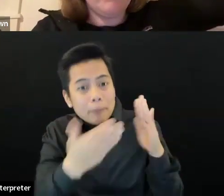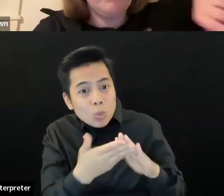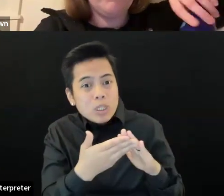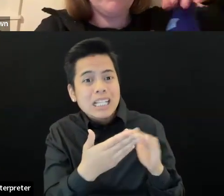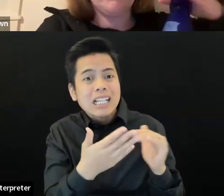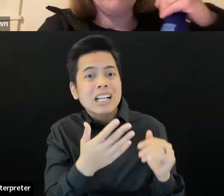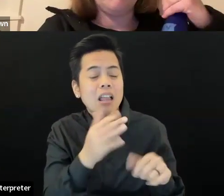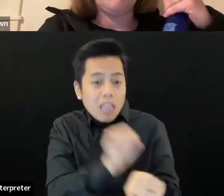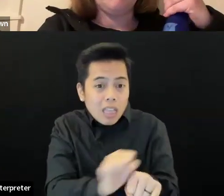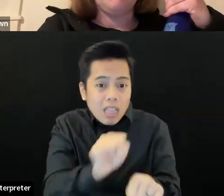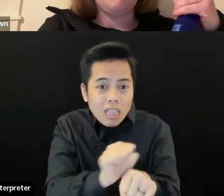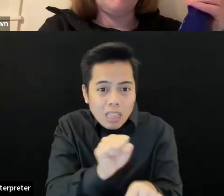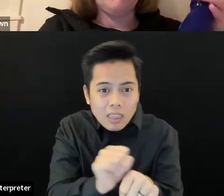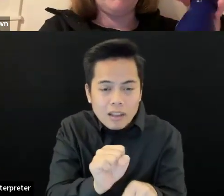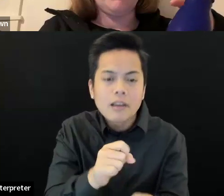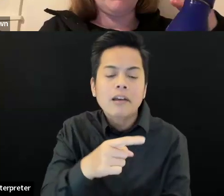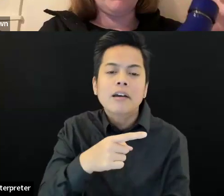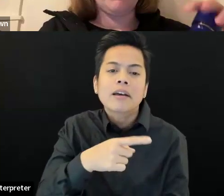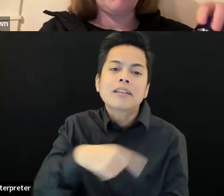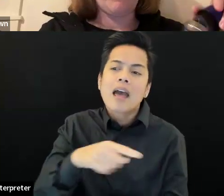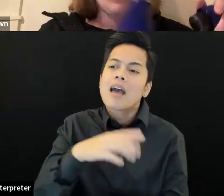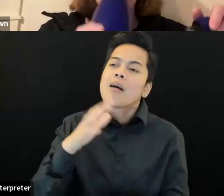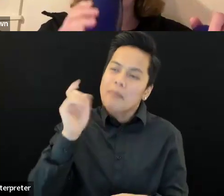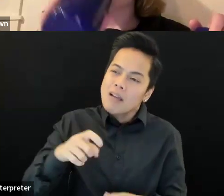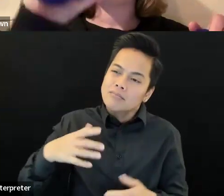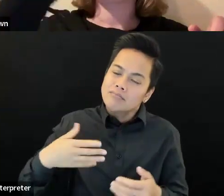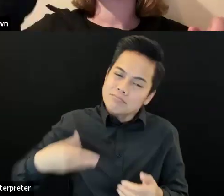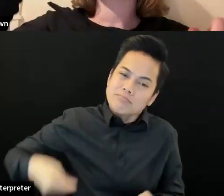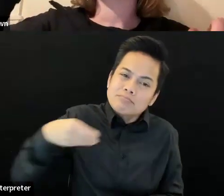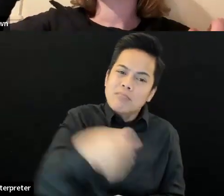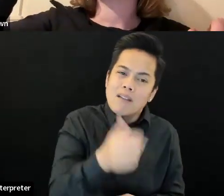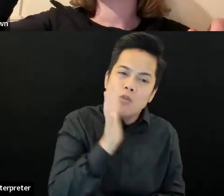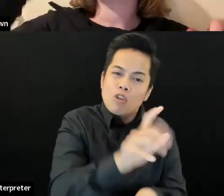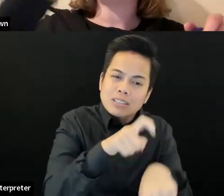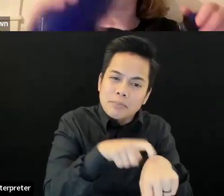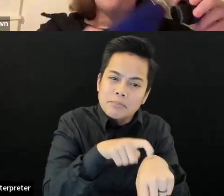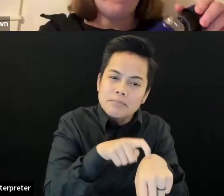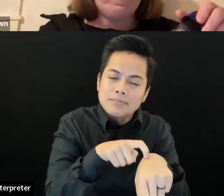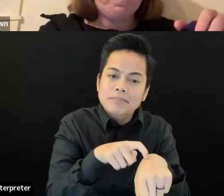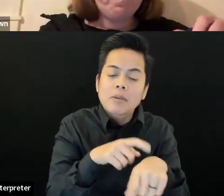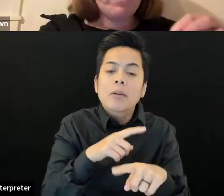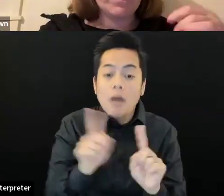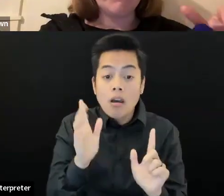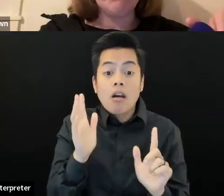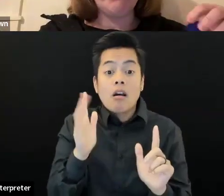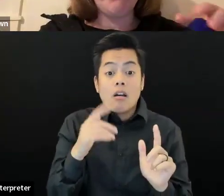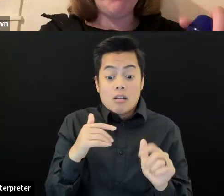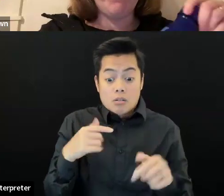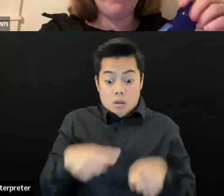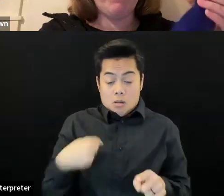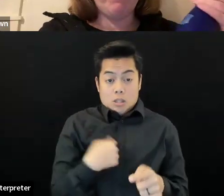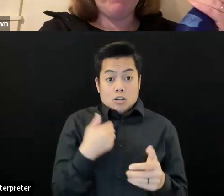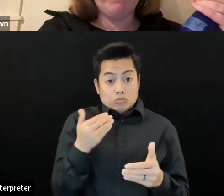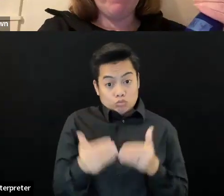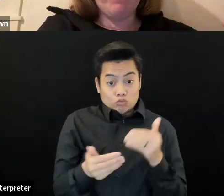that, that they're doing. Um, but as we go forward, we're really excited to collaborate with individuals,